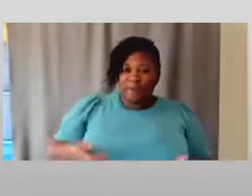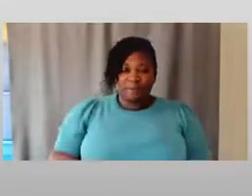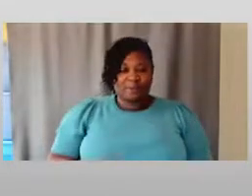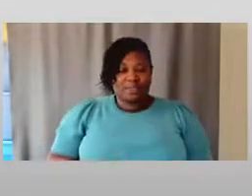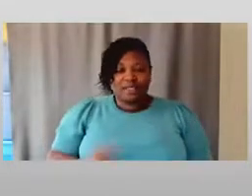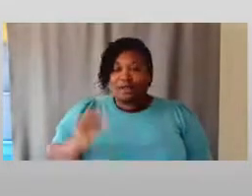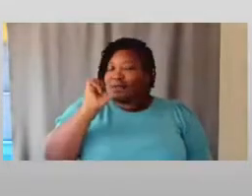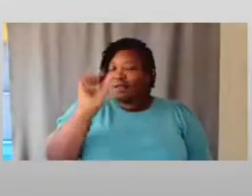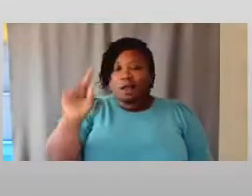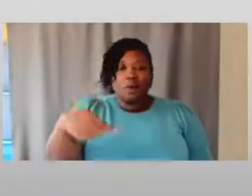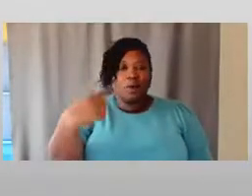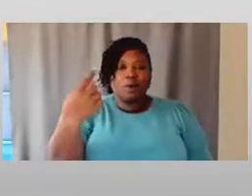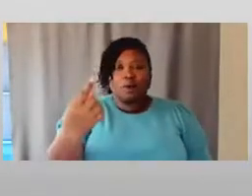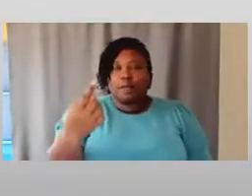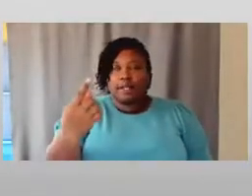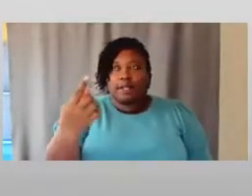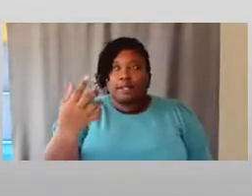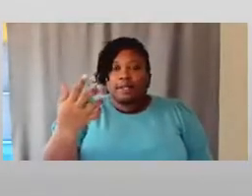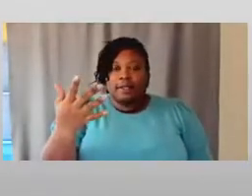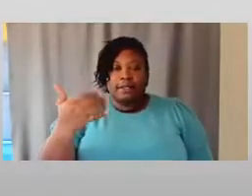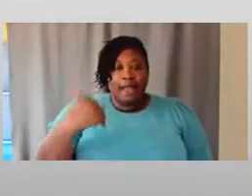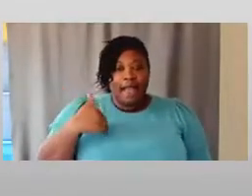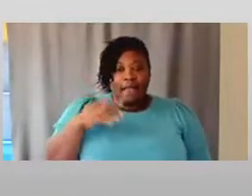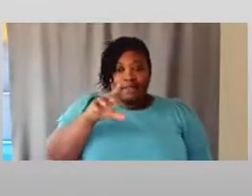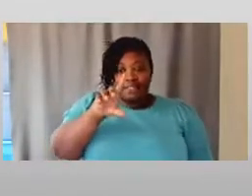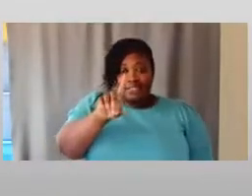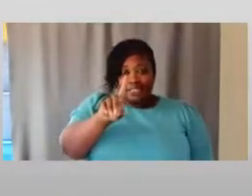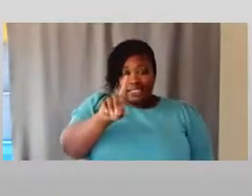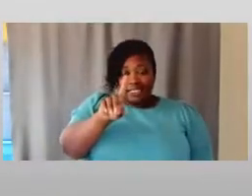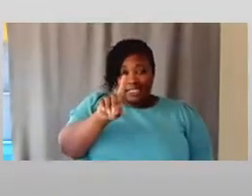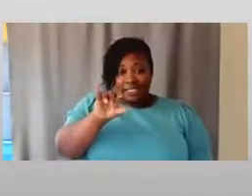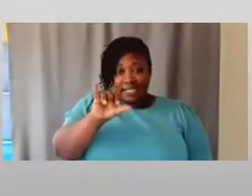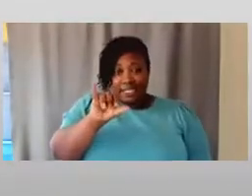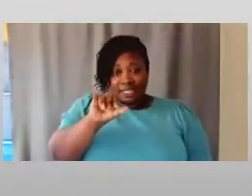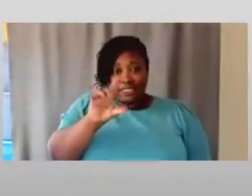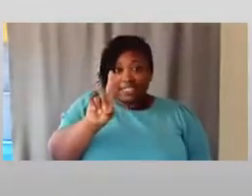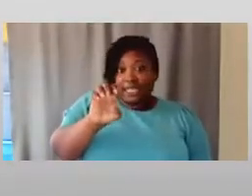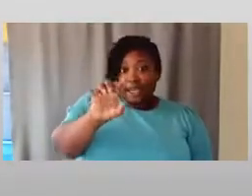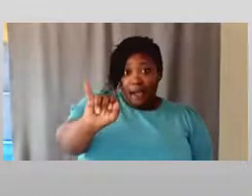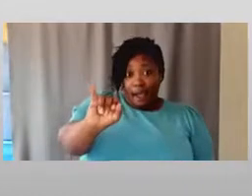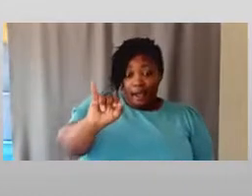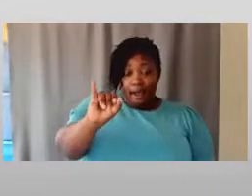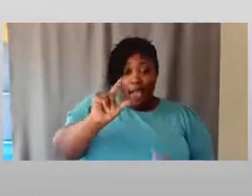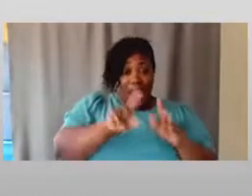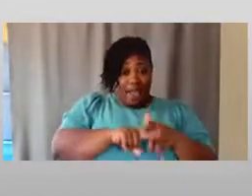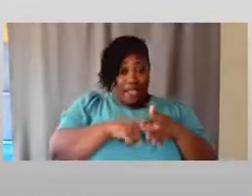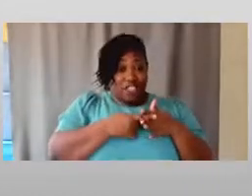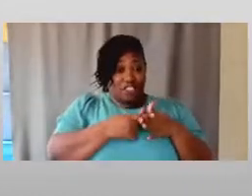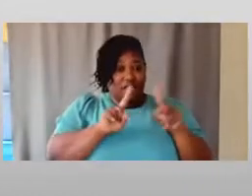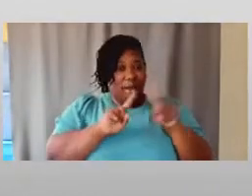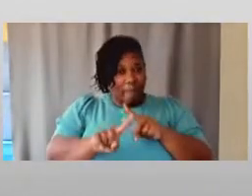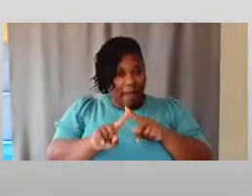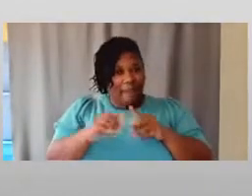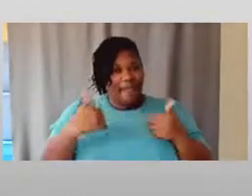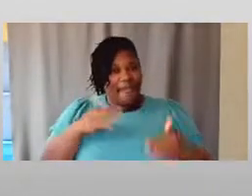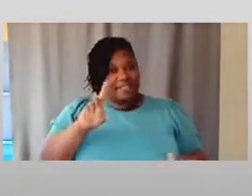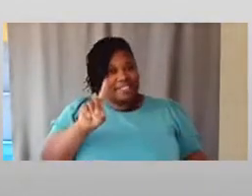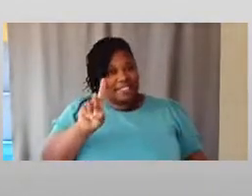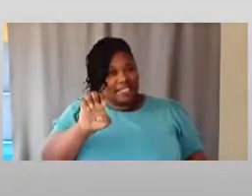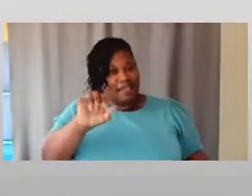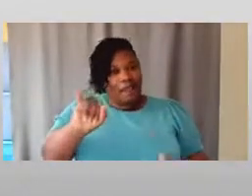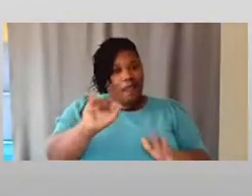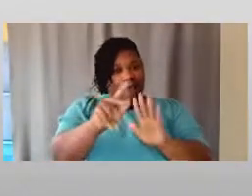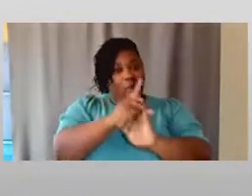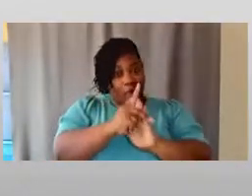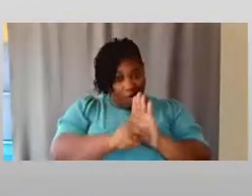not only have DEI initiatives, but have DEI policy and make sure that you are looking at all the